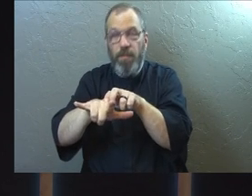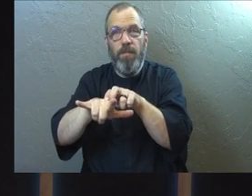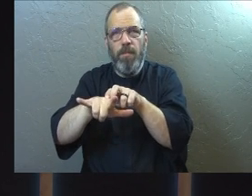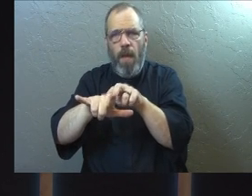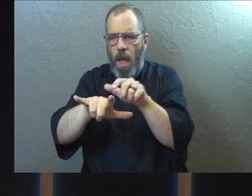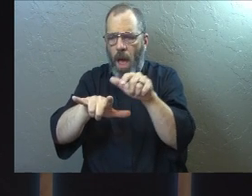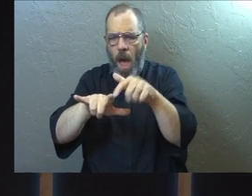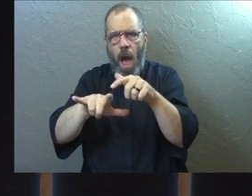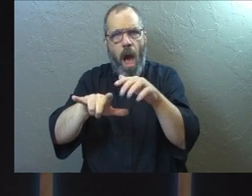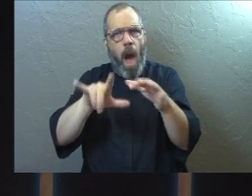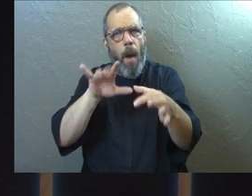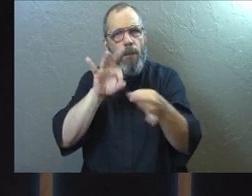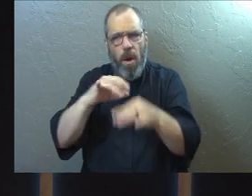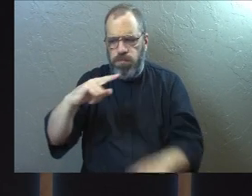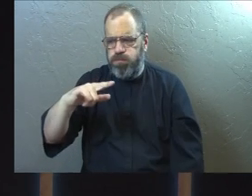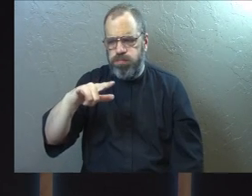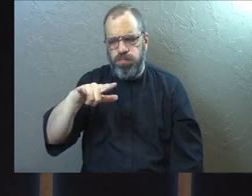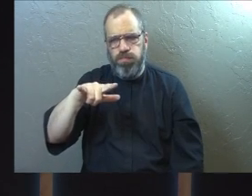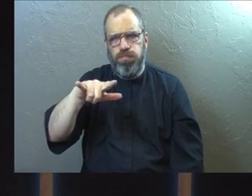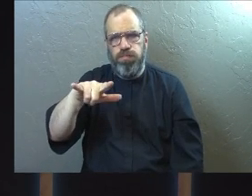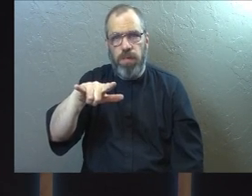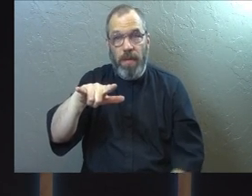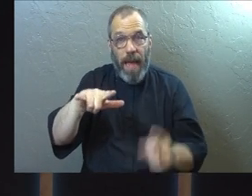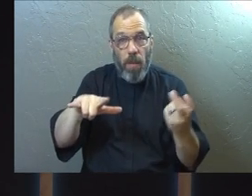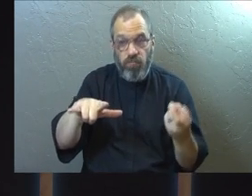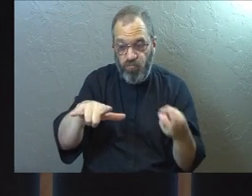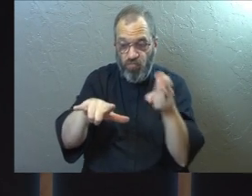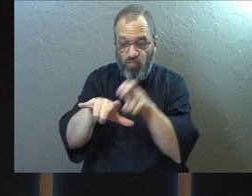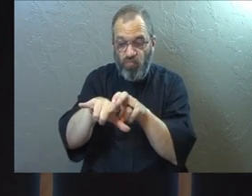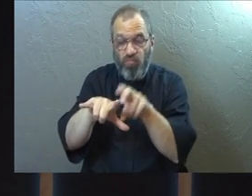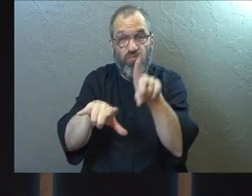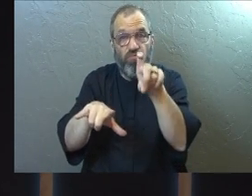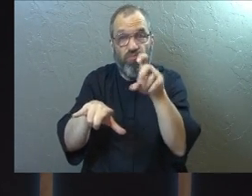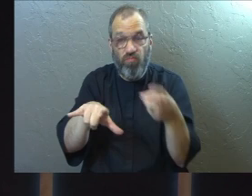the plane is perfect. The question is, will you be on the plane?